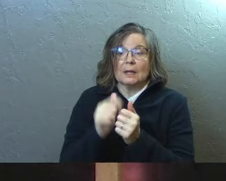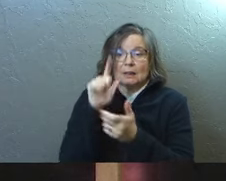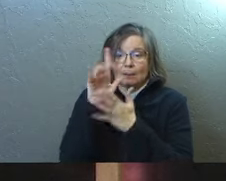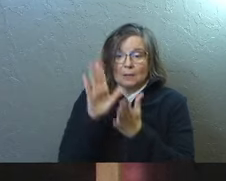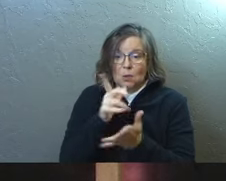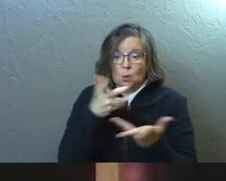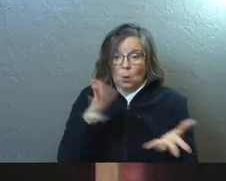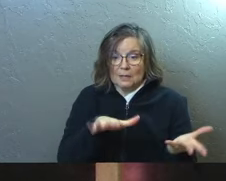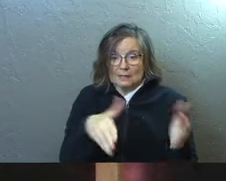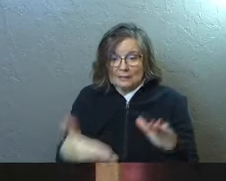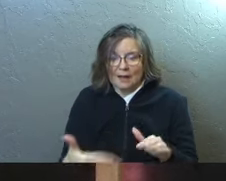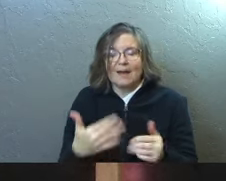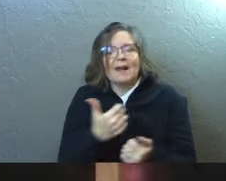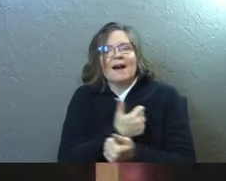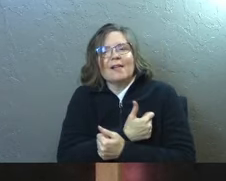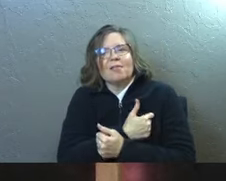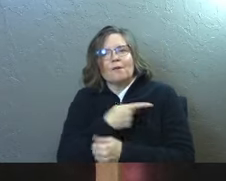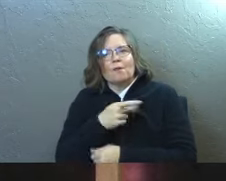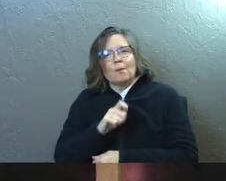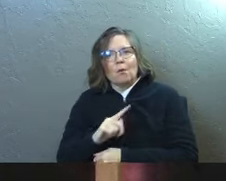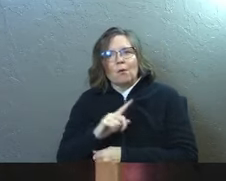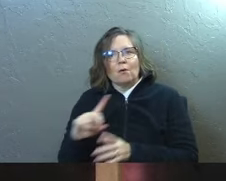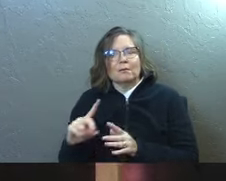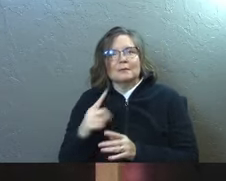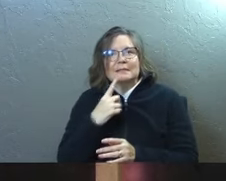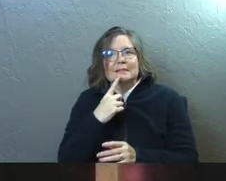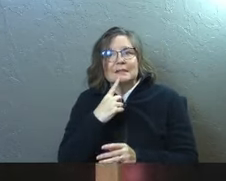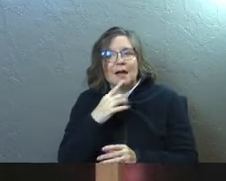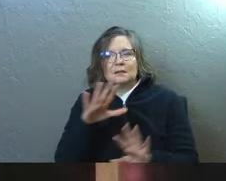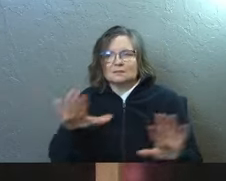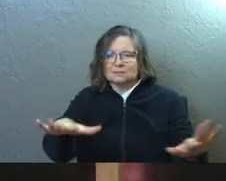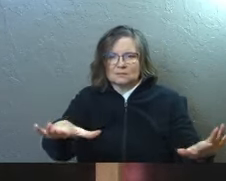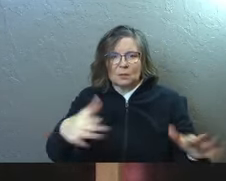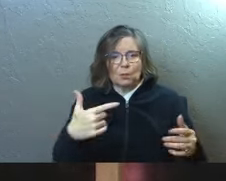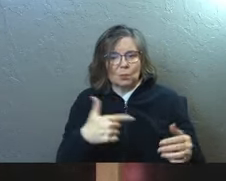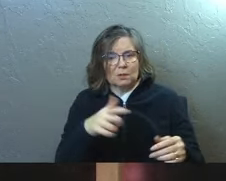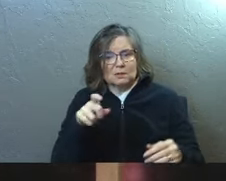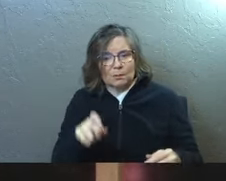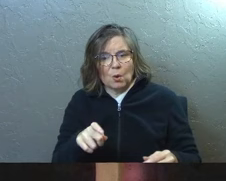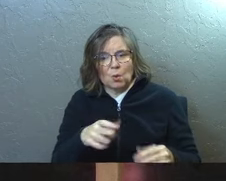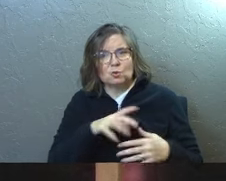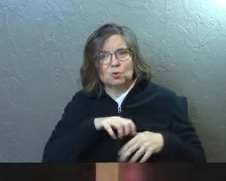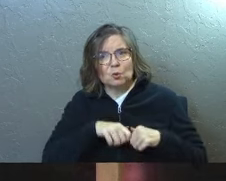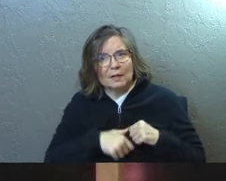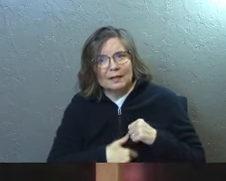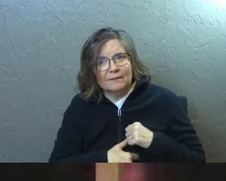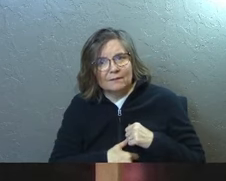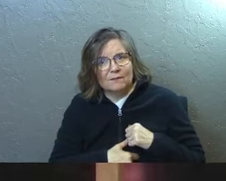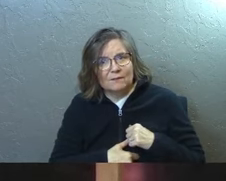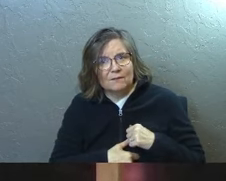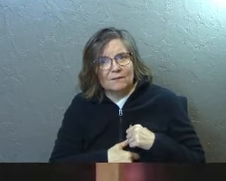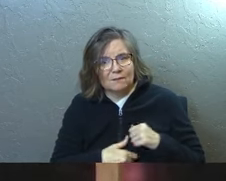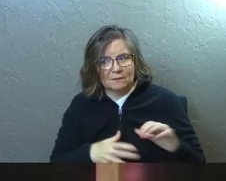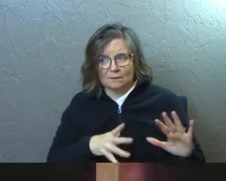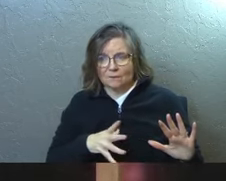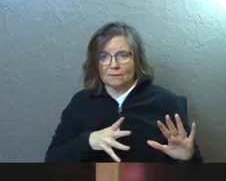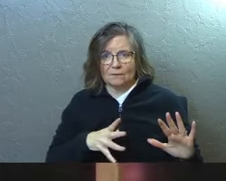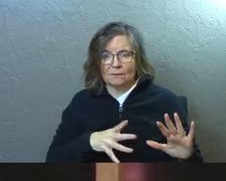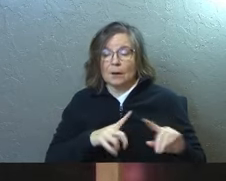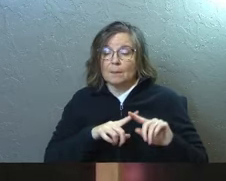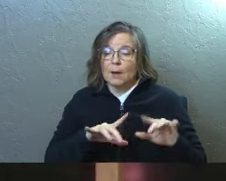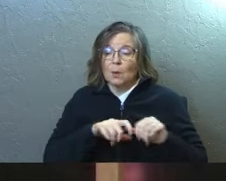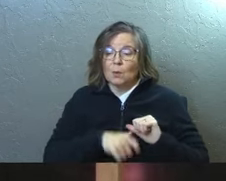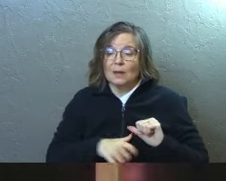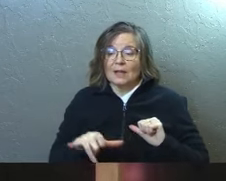who have died. And I love that Paul comes in and says, you know what? We're supposed to grieve, but we